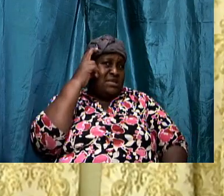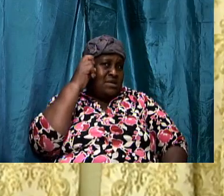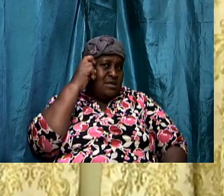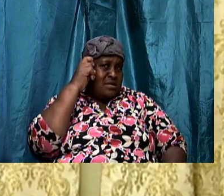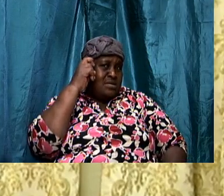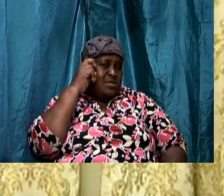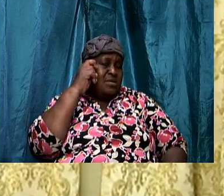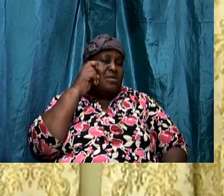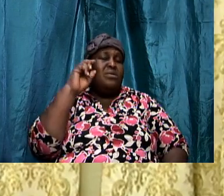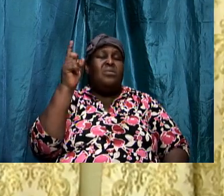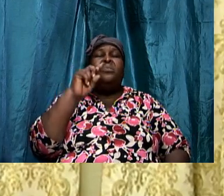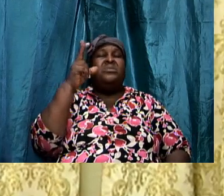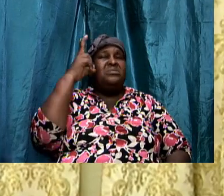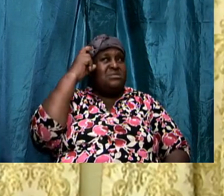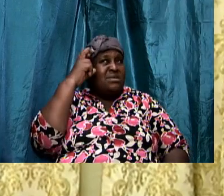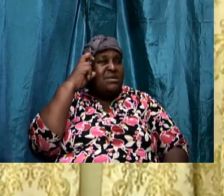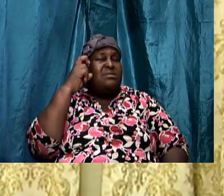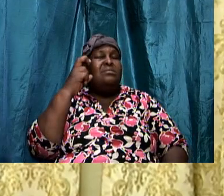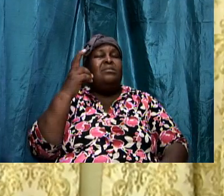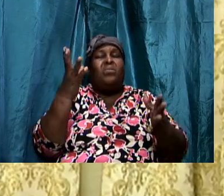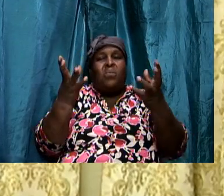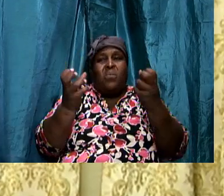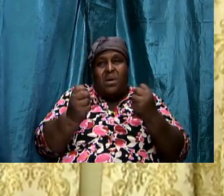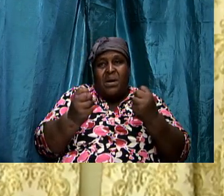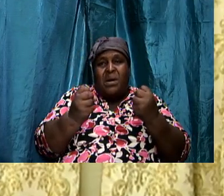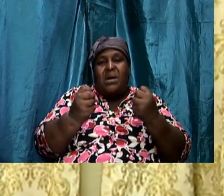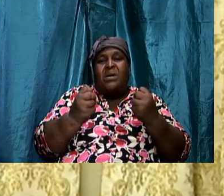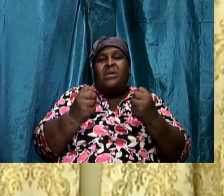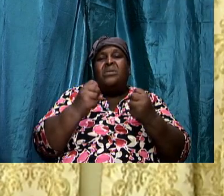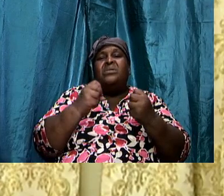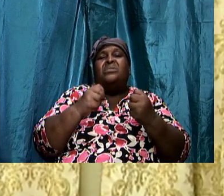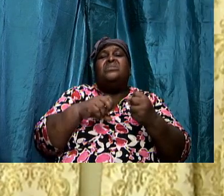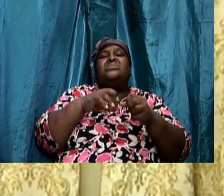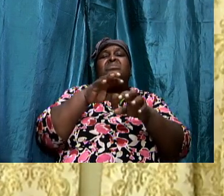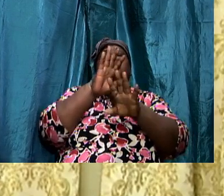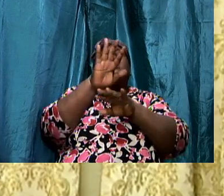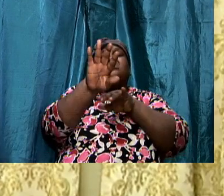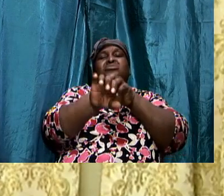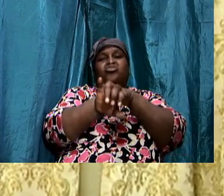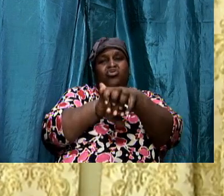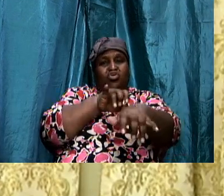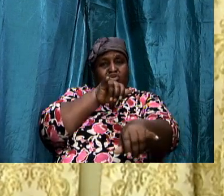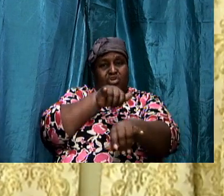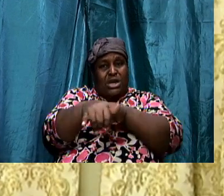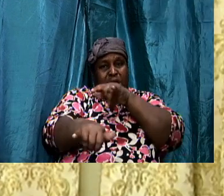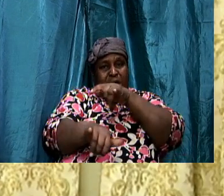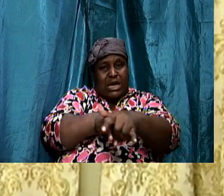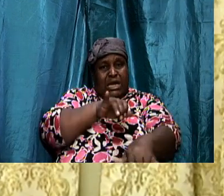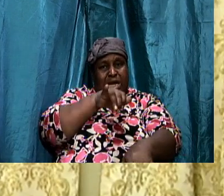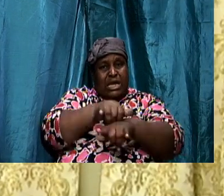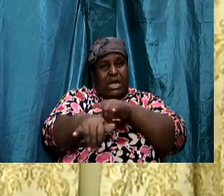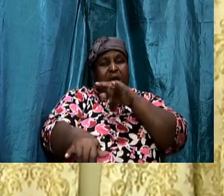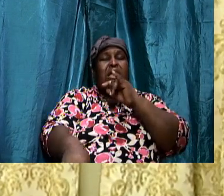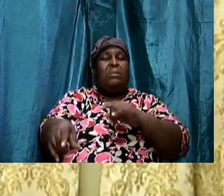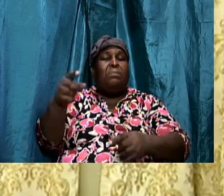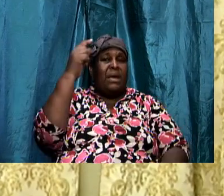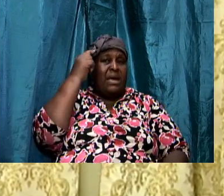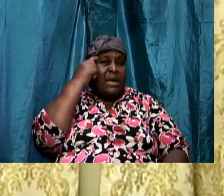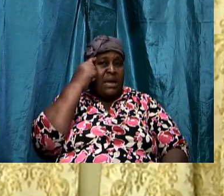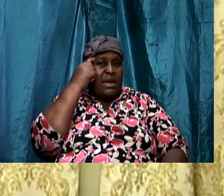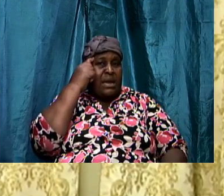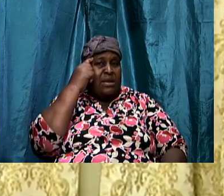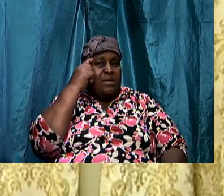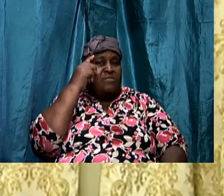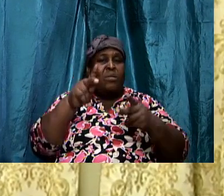the minds of the people of God. And we are going to see that operation being